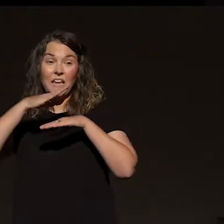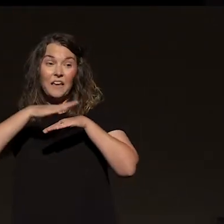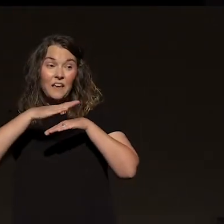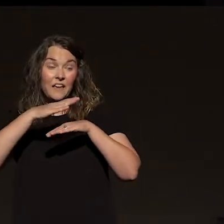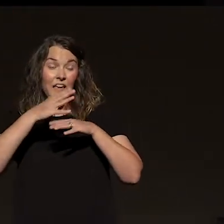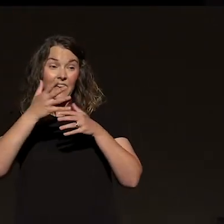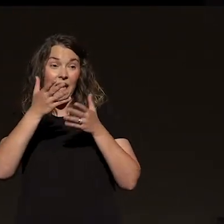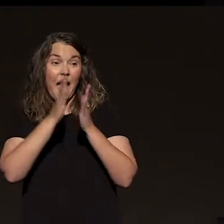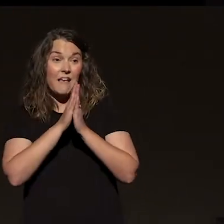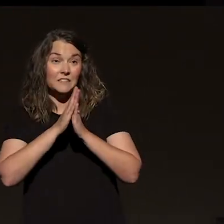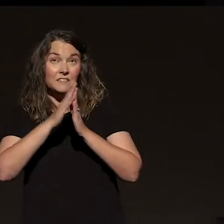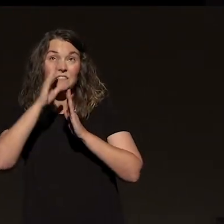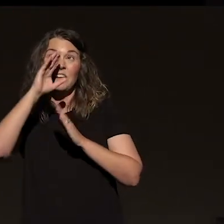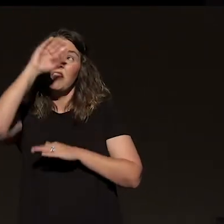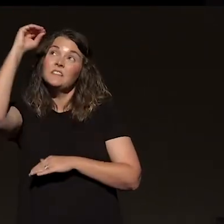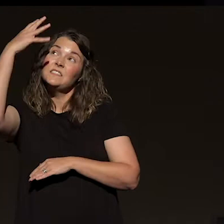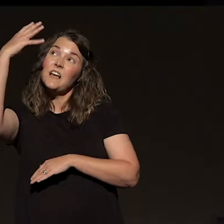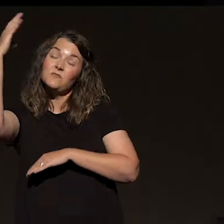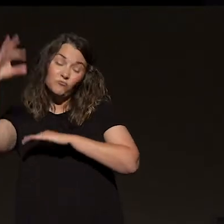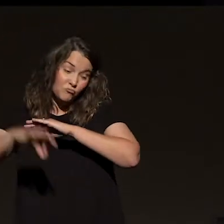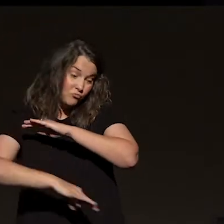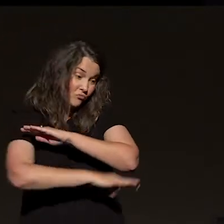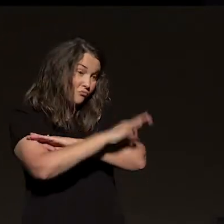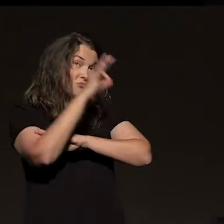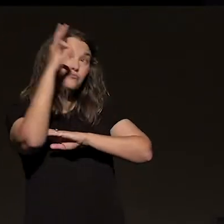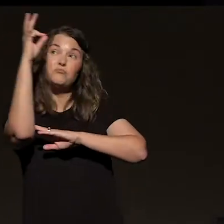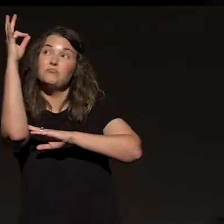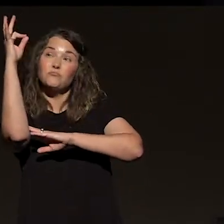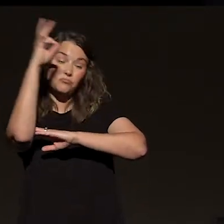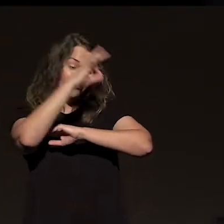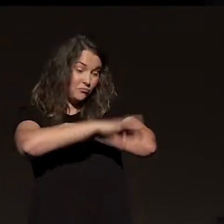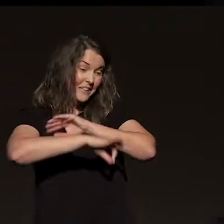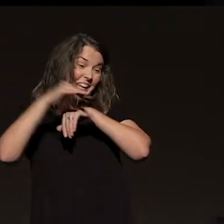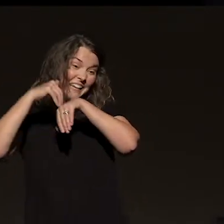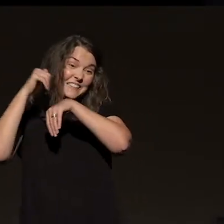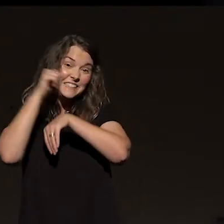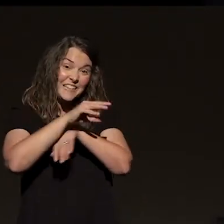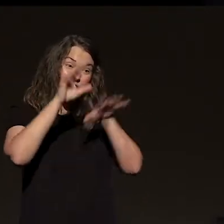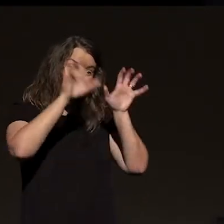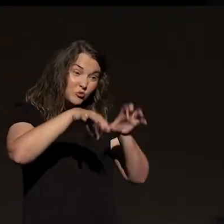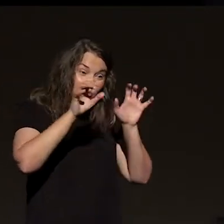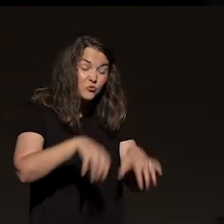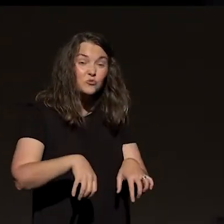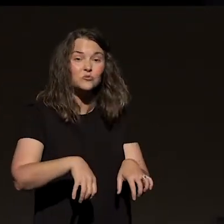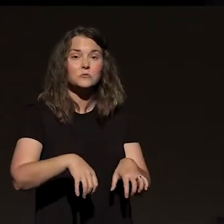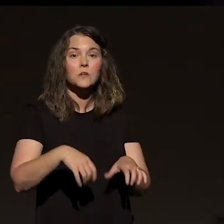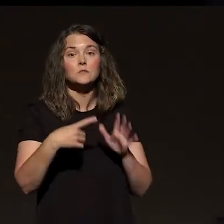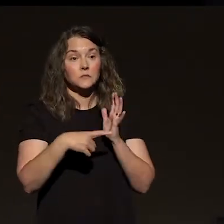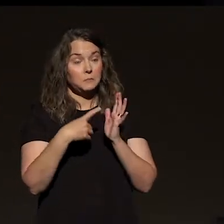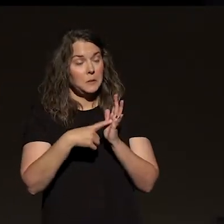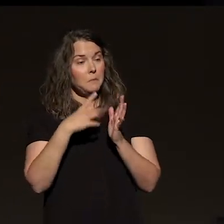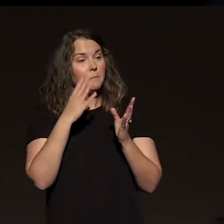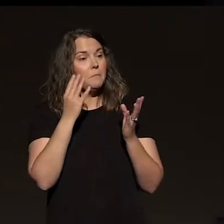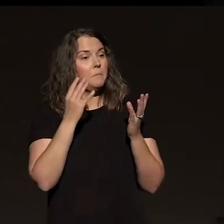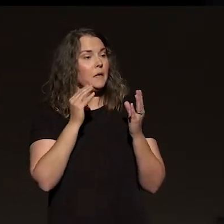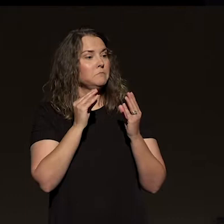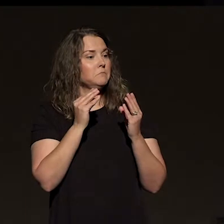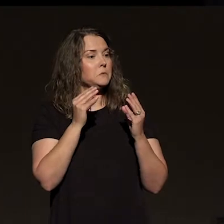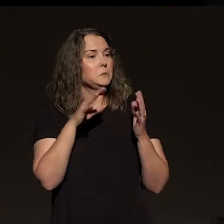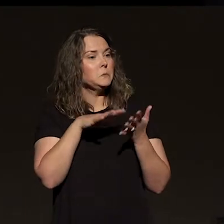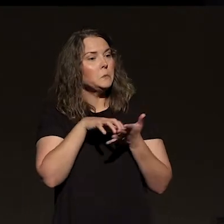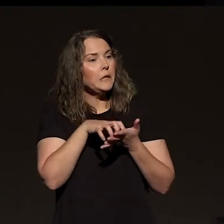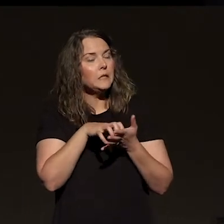good. sends rain on the righteous and the unrighteous. Storms are a part of life. They'll be relentless and sometimes very, very powerful.